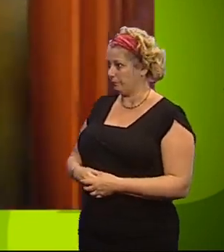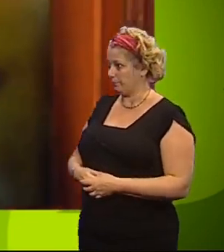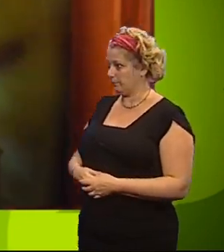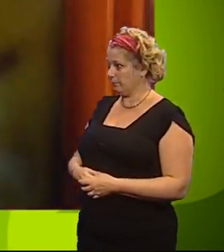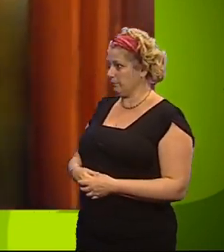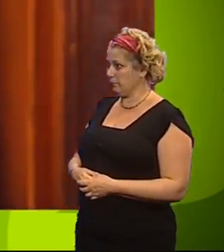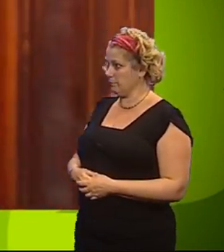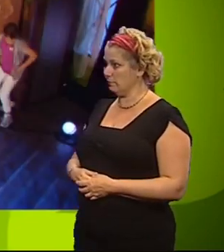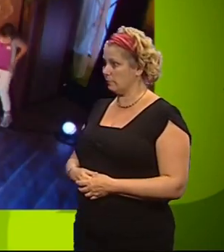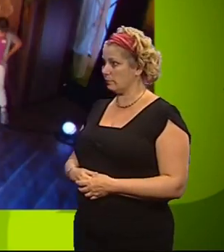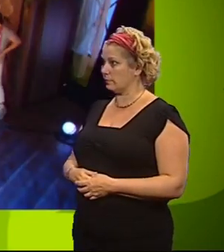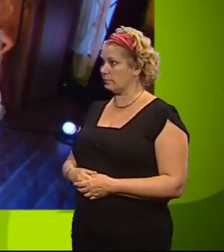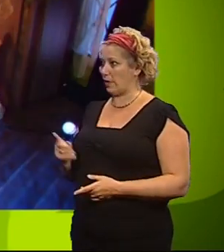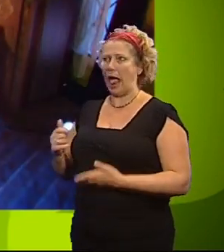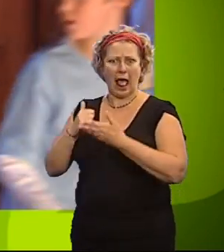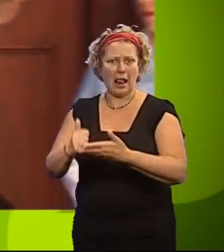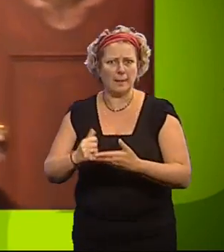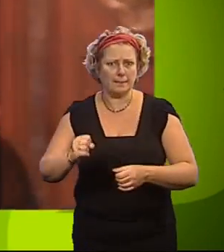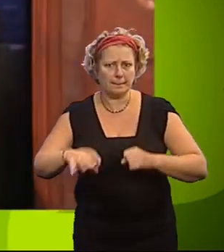first help the team turn off the lights.